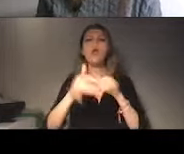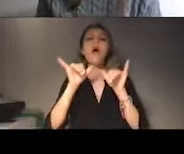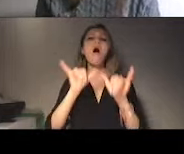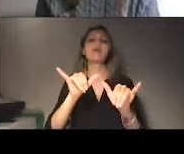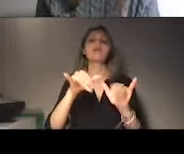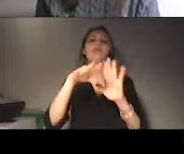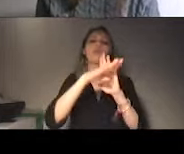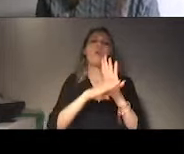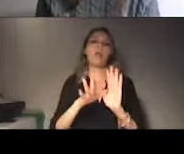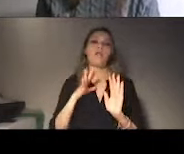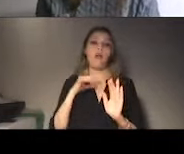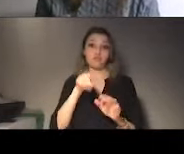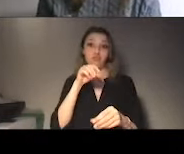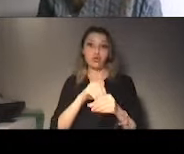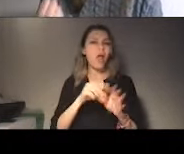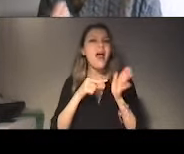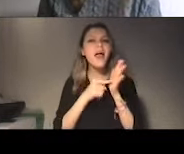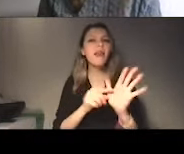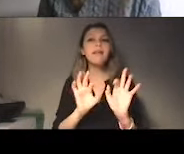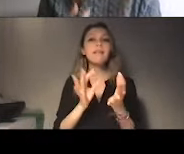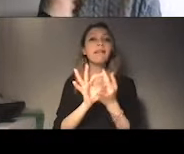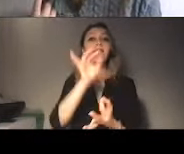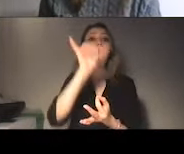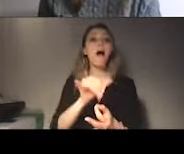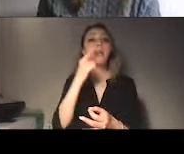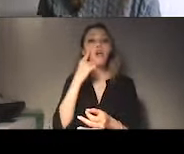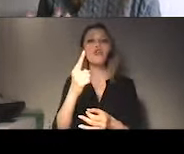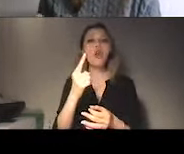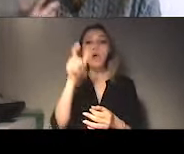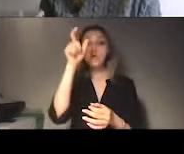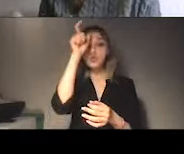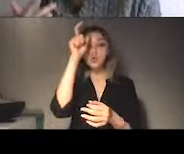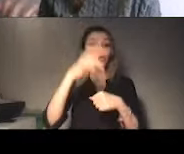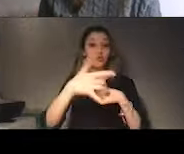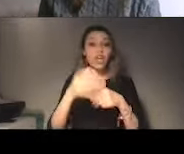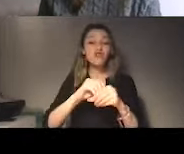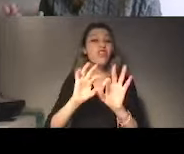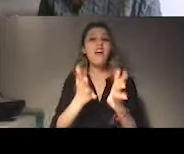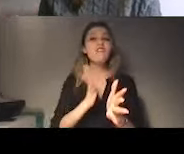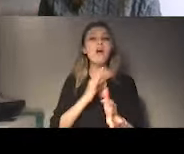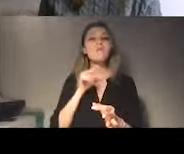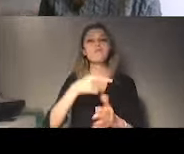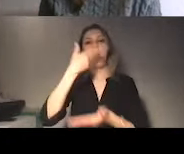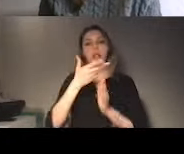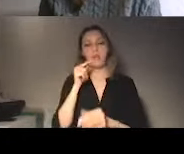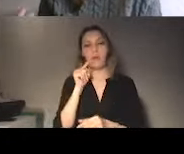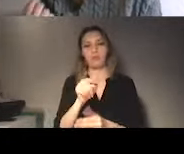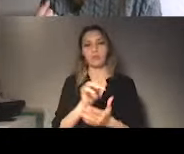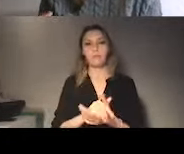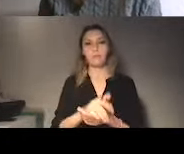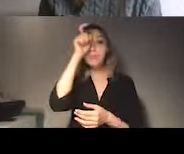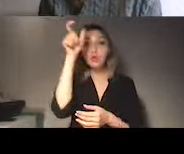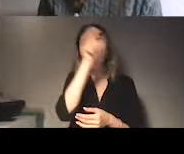rights situation in the country. So, Turkey, as the other 193 UN member states,